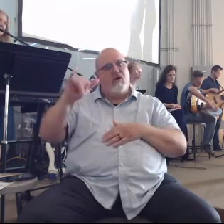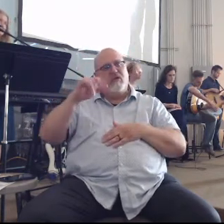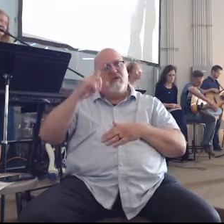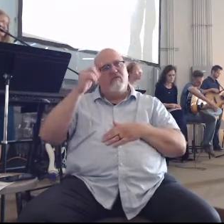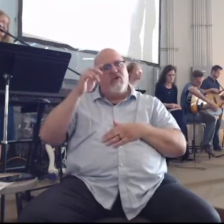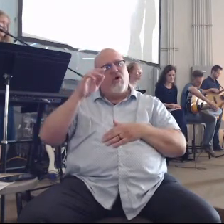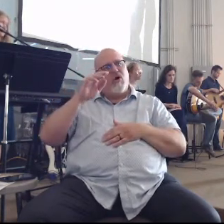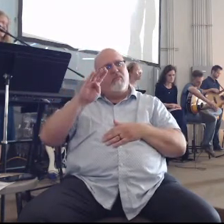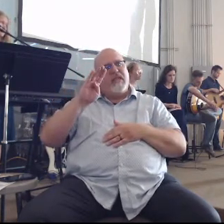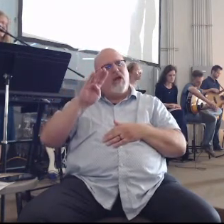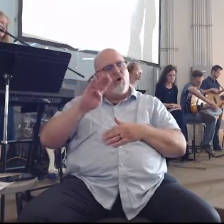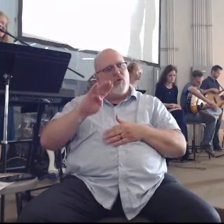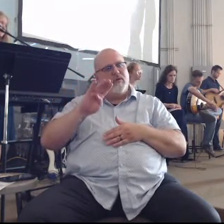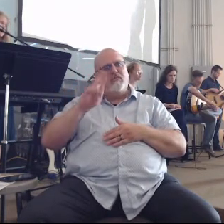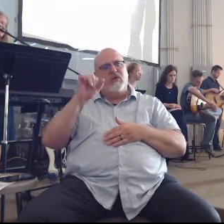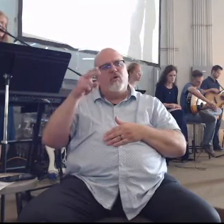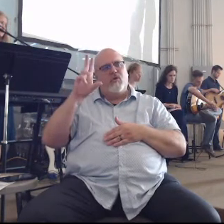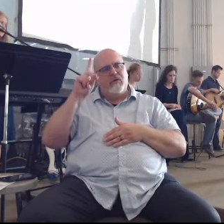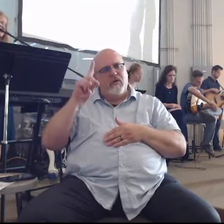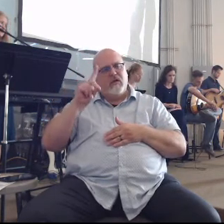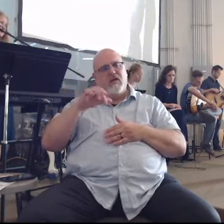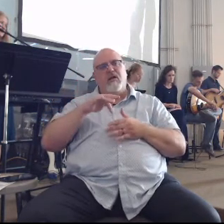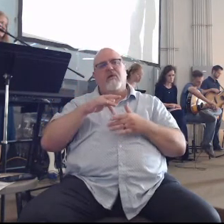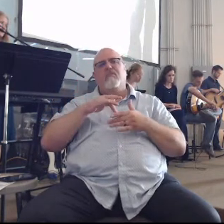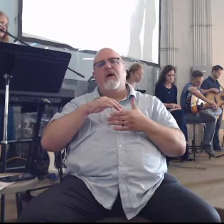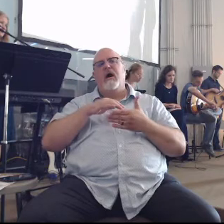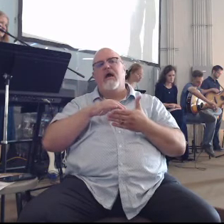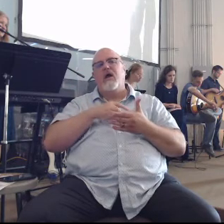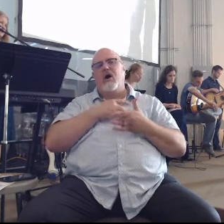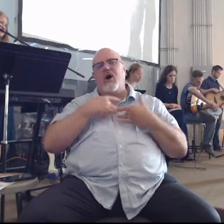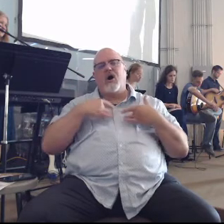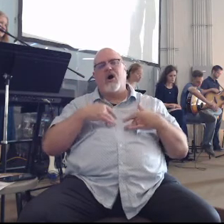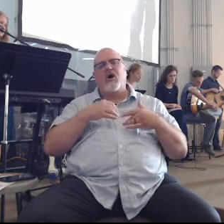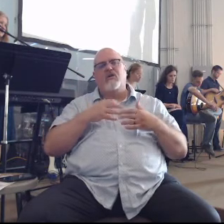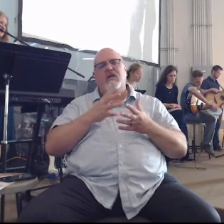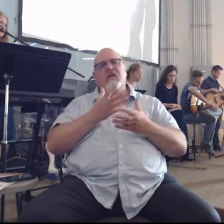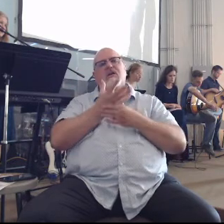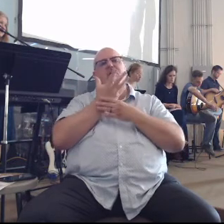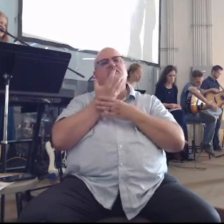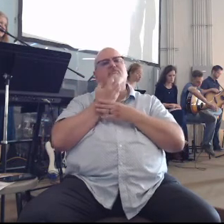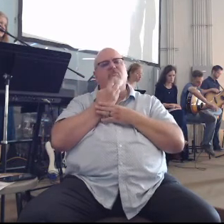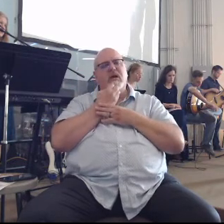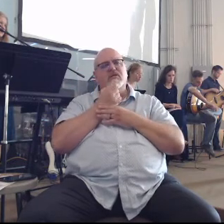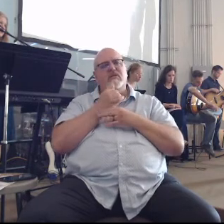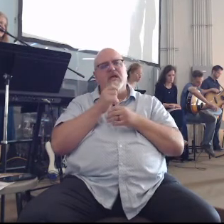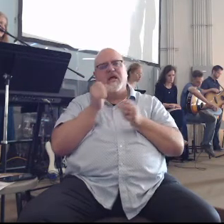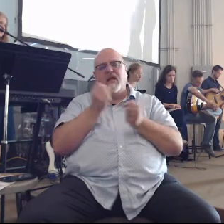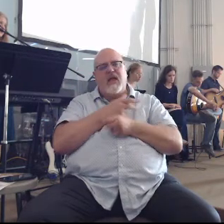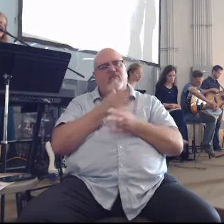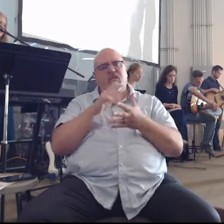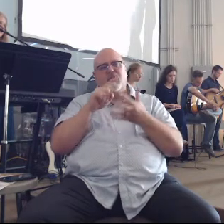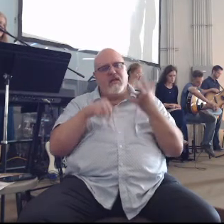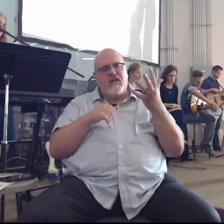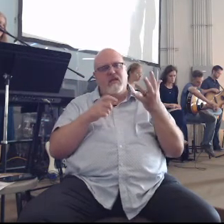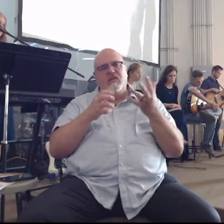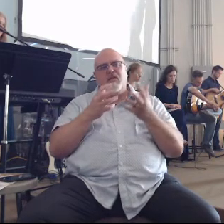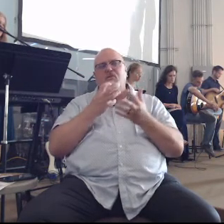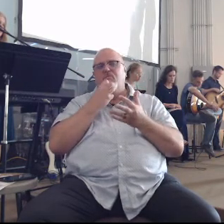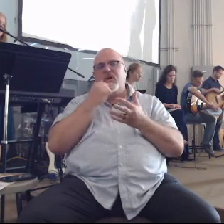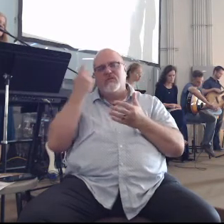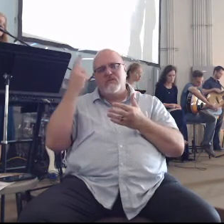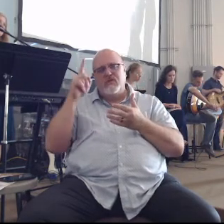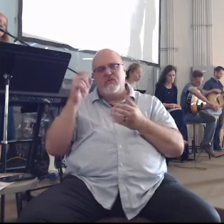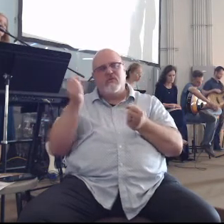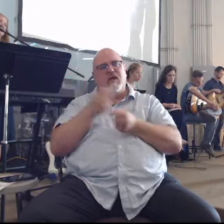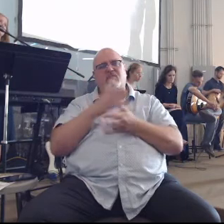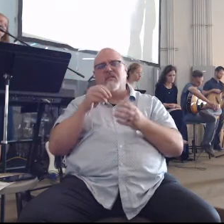behold those who are far from you shall perish you put an end to everyone who is unfaithful to you but for me it is good to be near